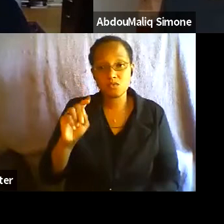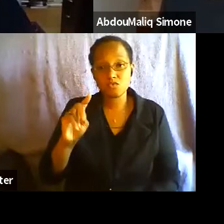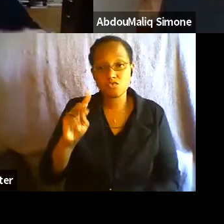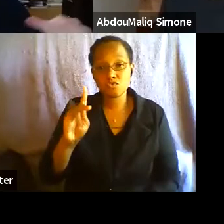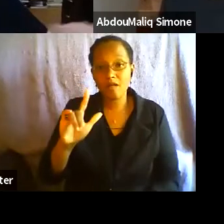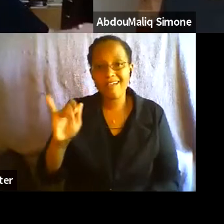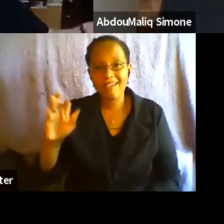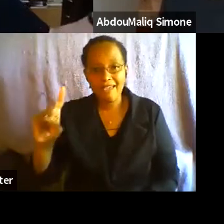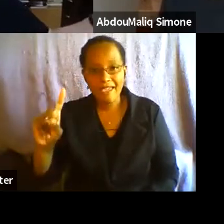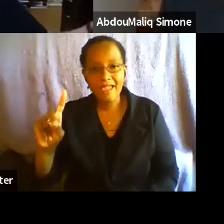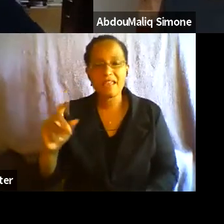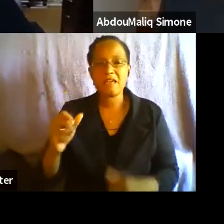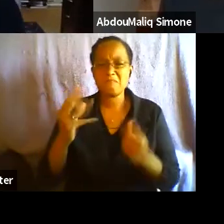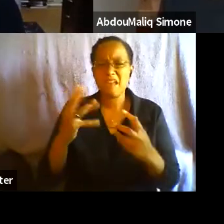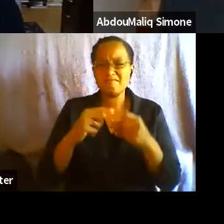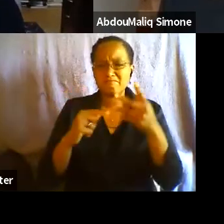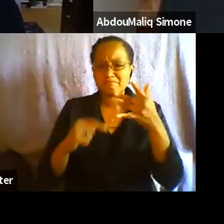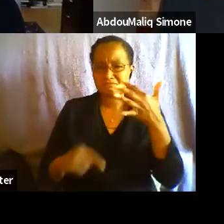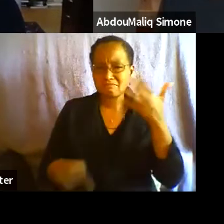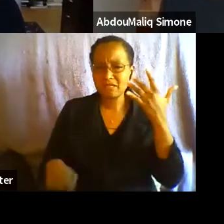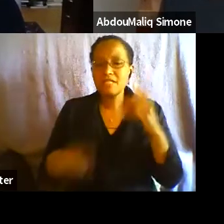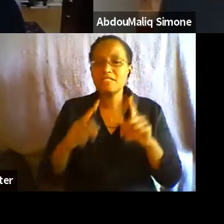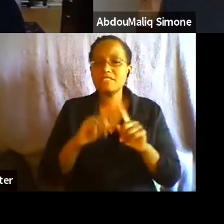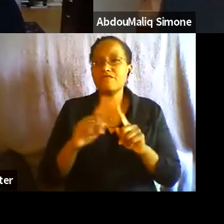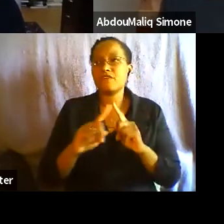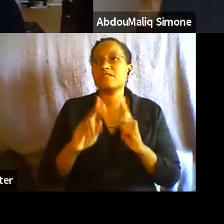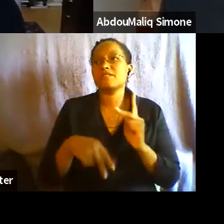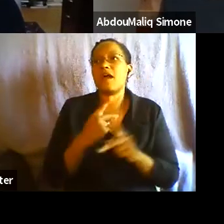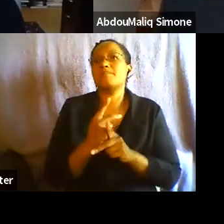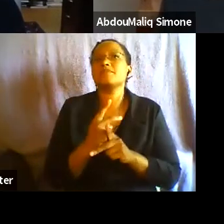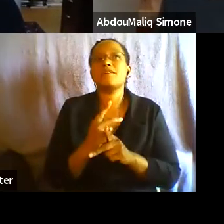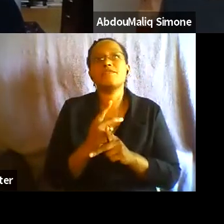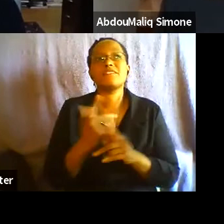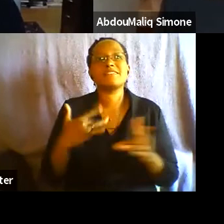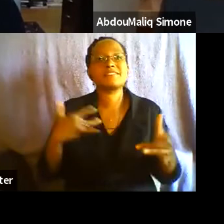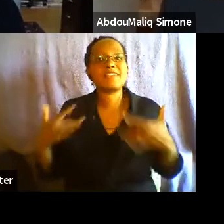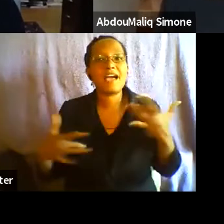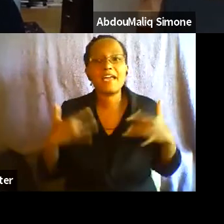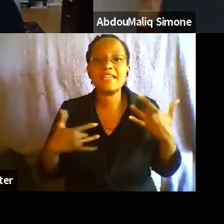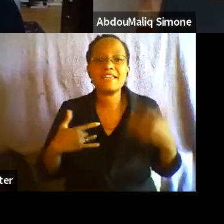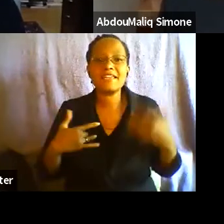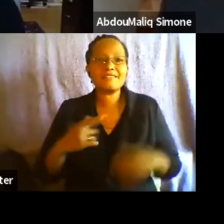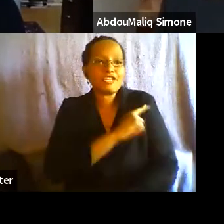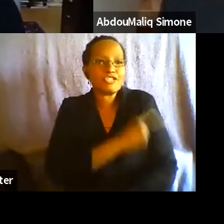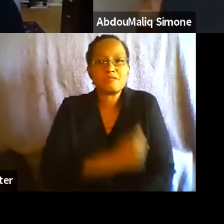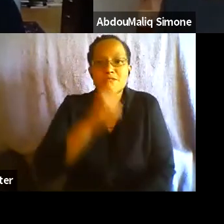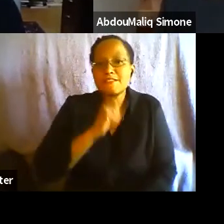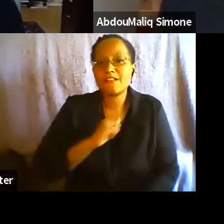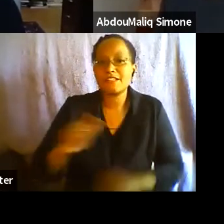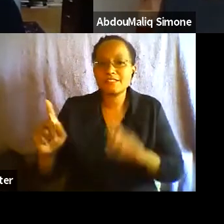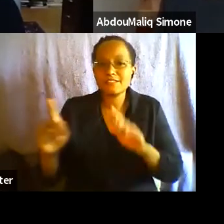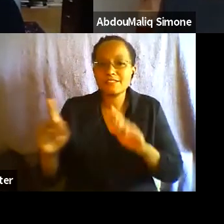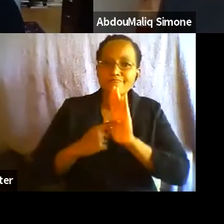study, dot, dot, dot, dot, dot. There's a lot of exciting kind of energy and resilience, really, for